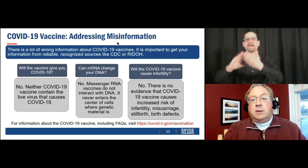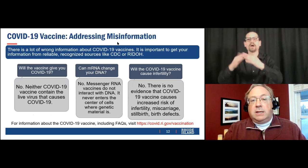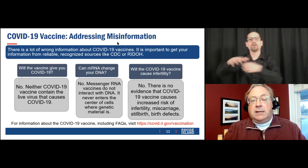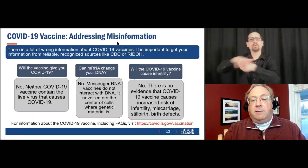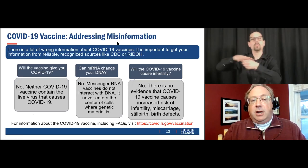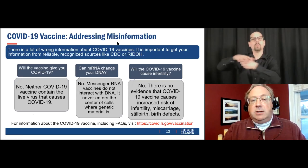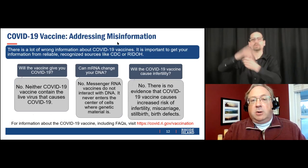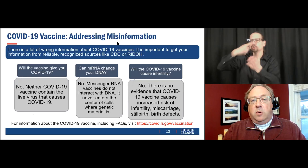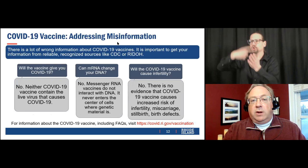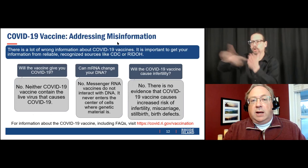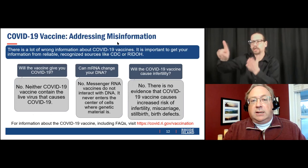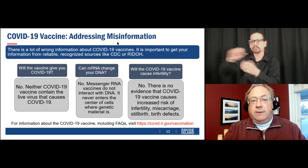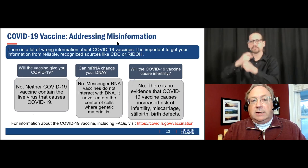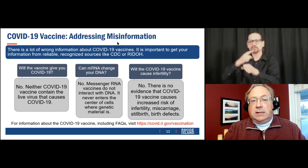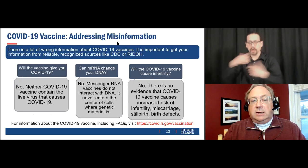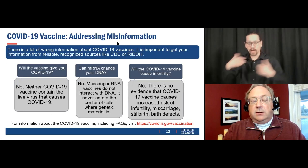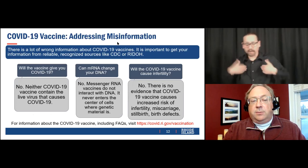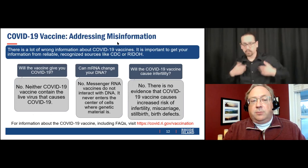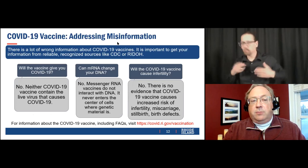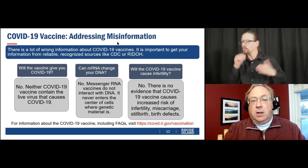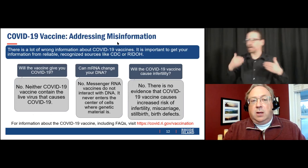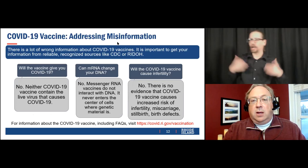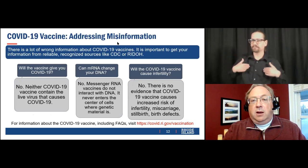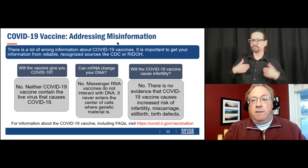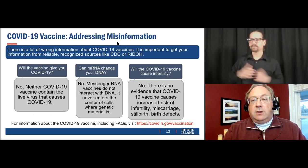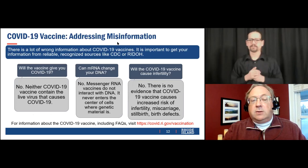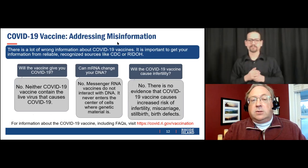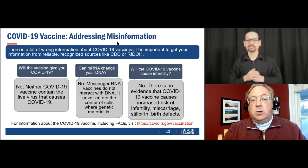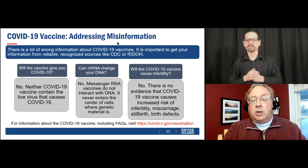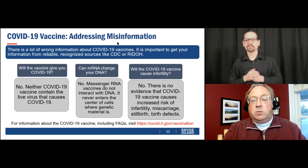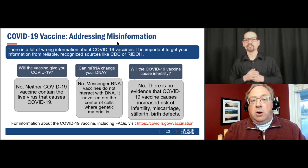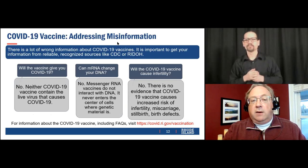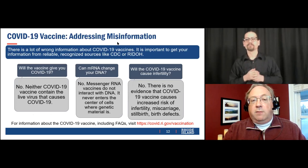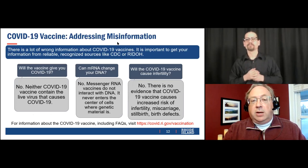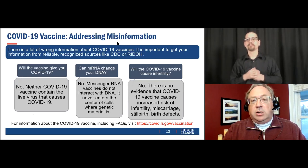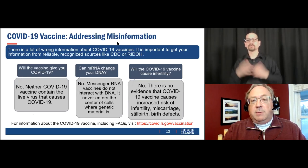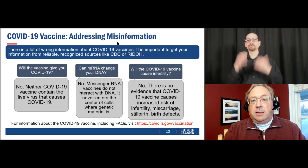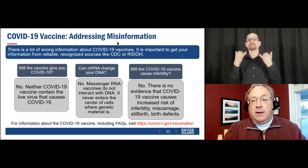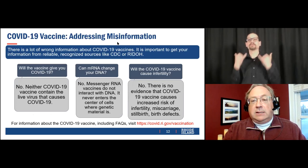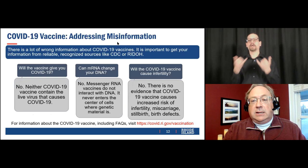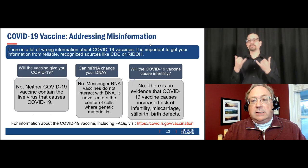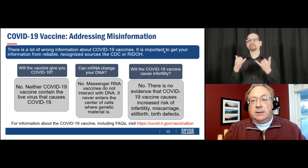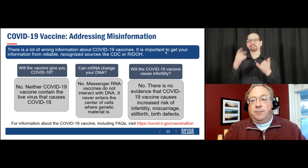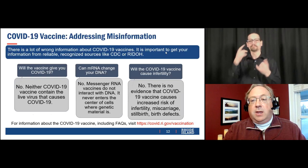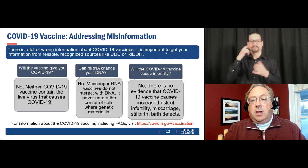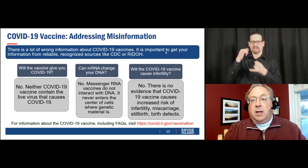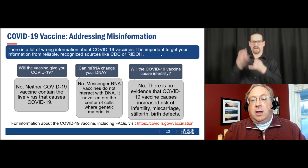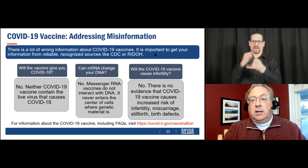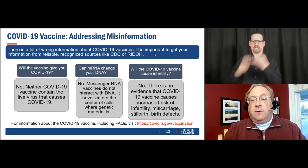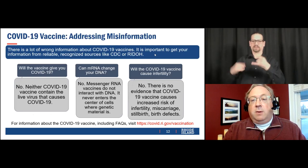There's some misinformation about COVID-19 vaccine. In fact, there's too much wrong information about the vaccines.